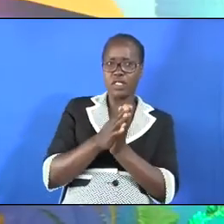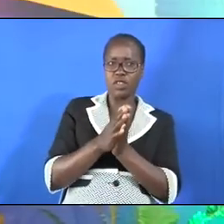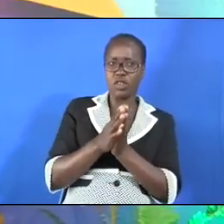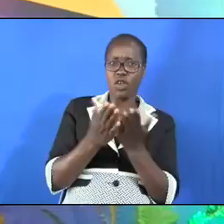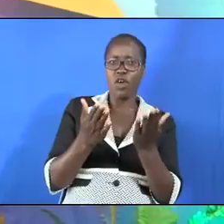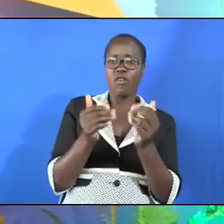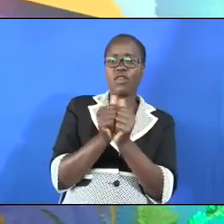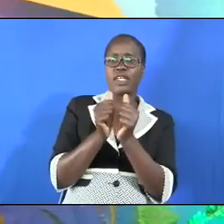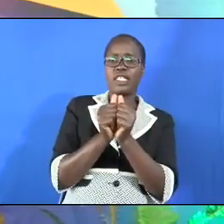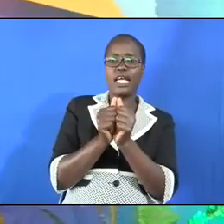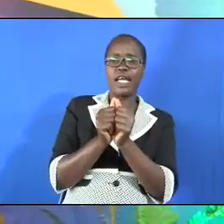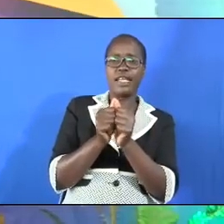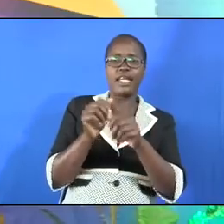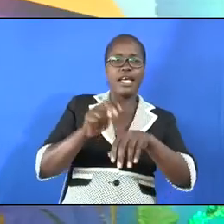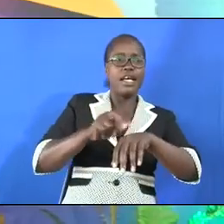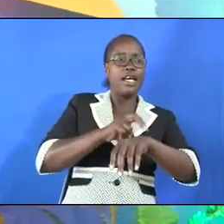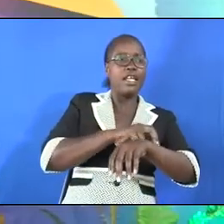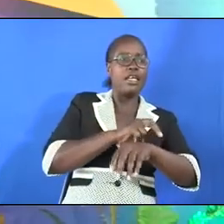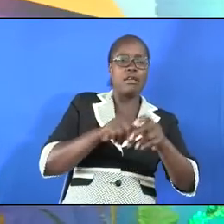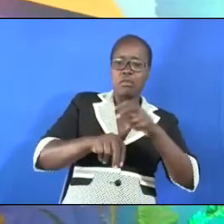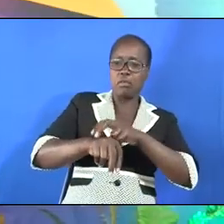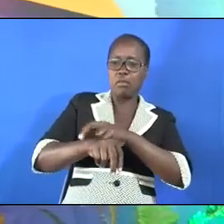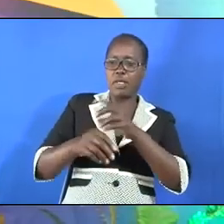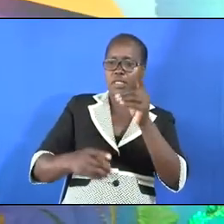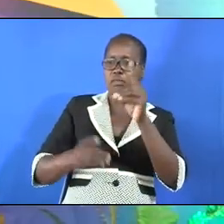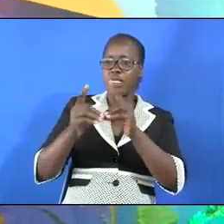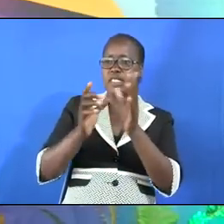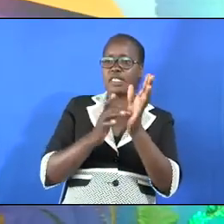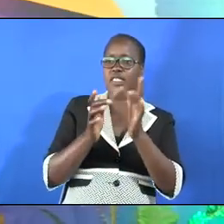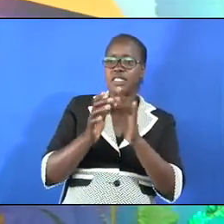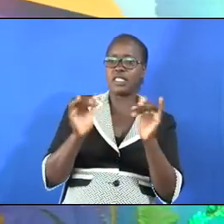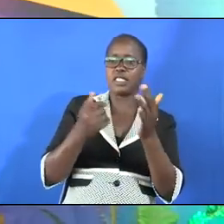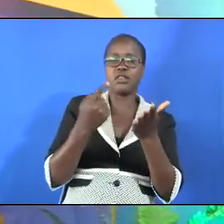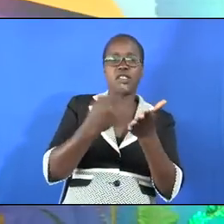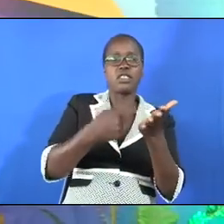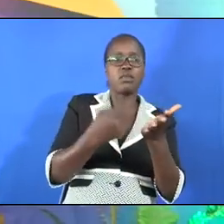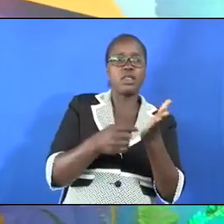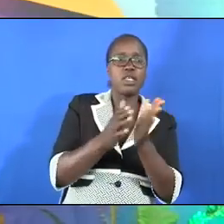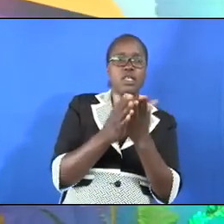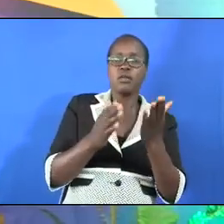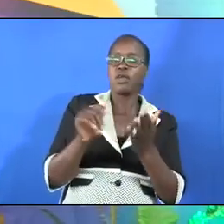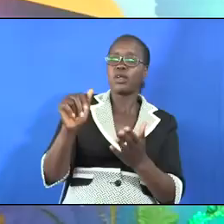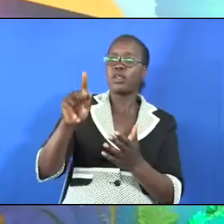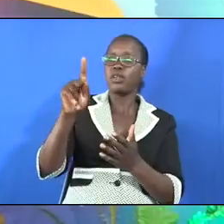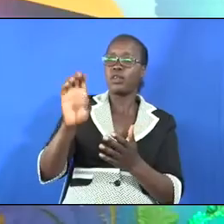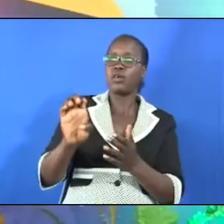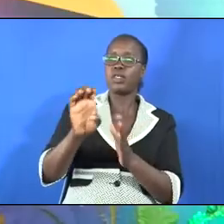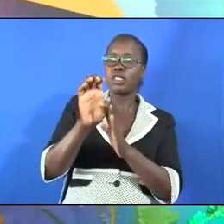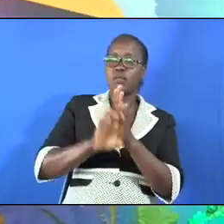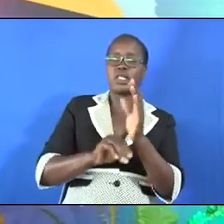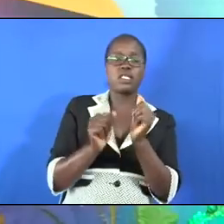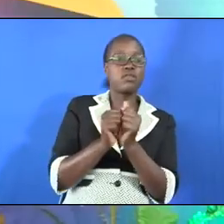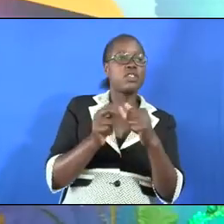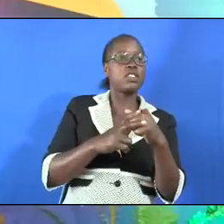of the ten lepers who met Jesus in the New Testament in the book of Luke chapter 17.